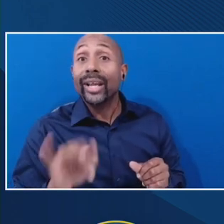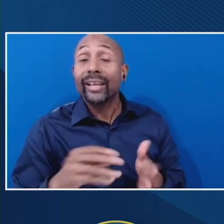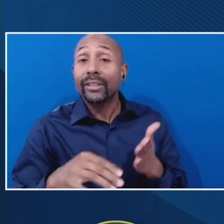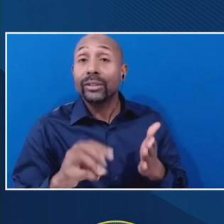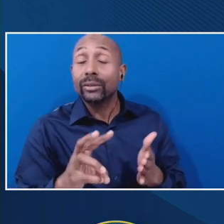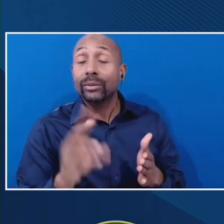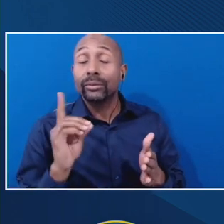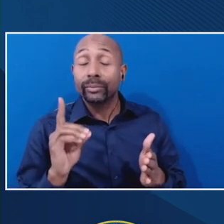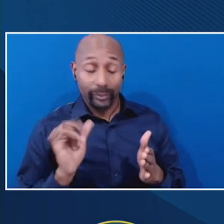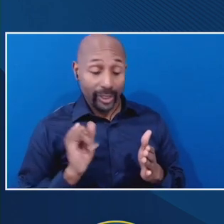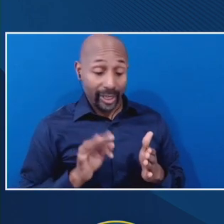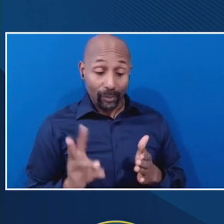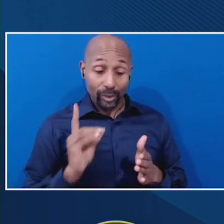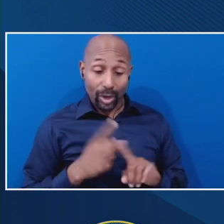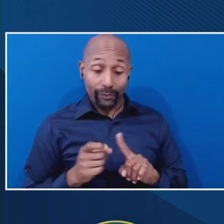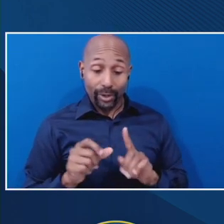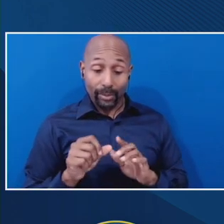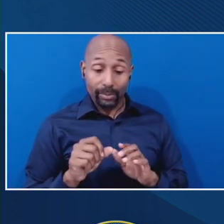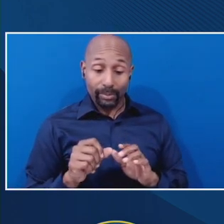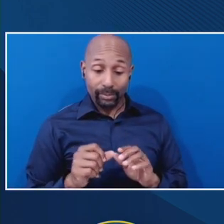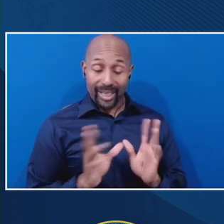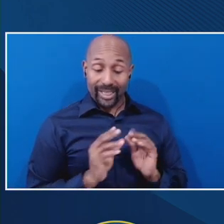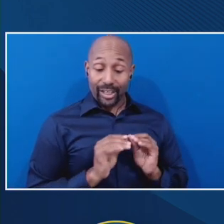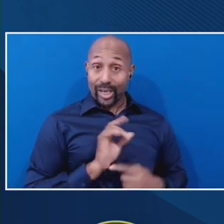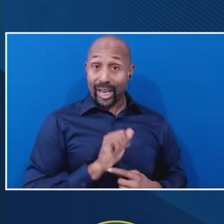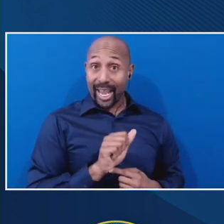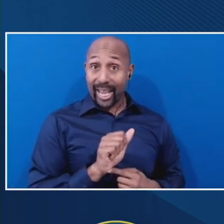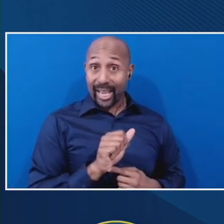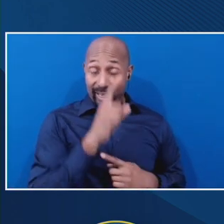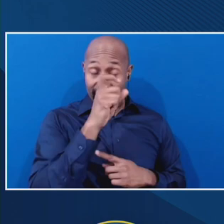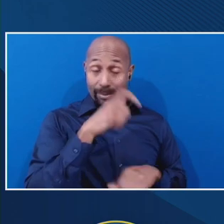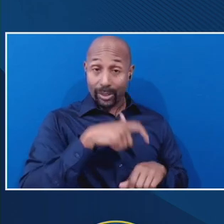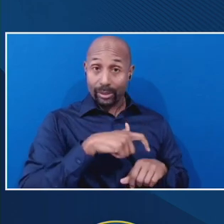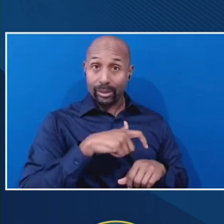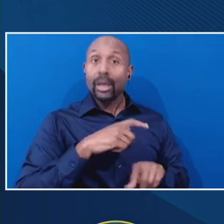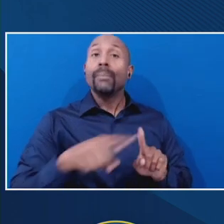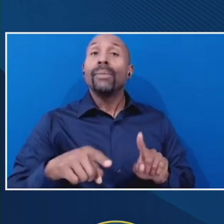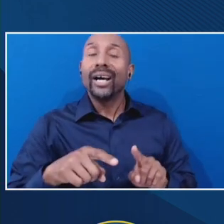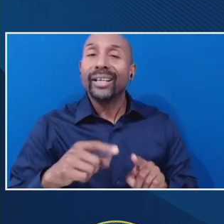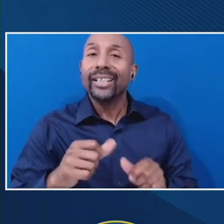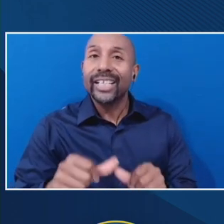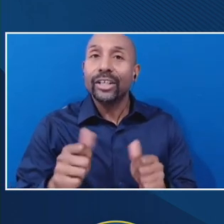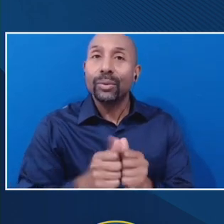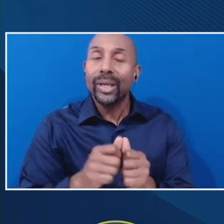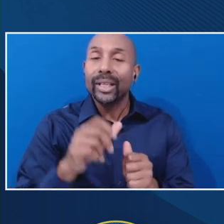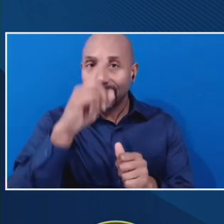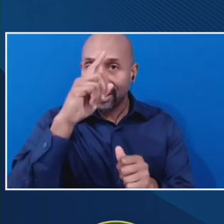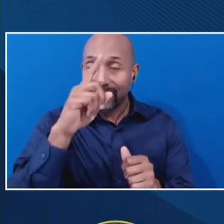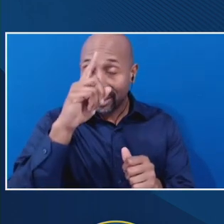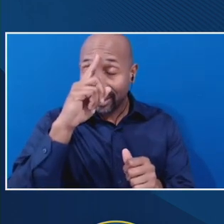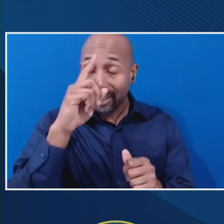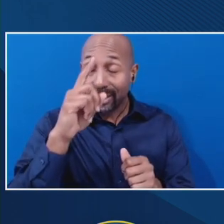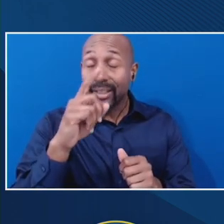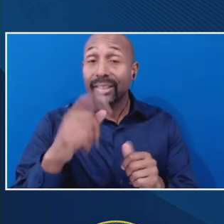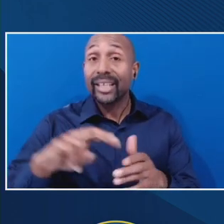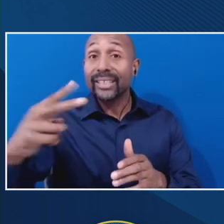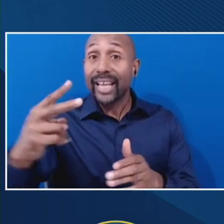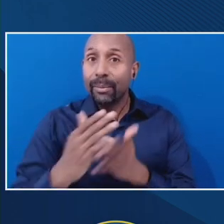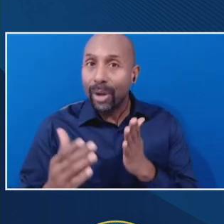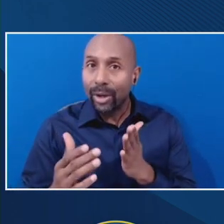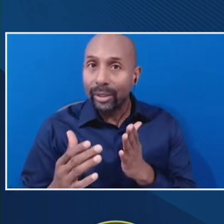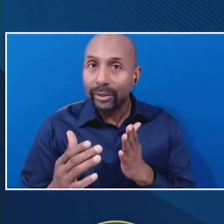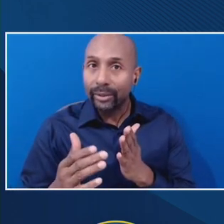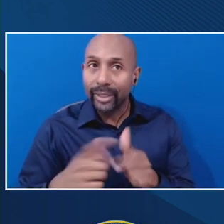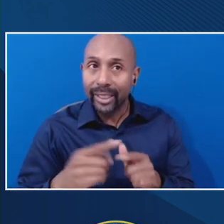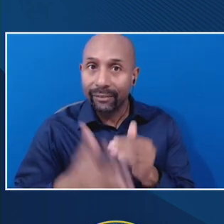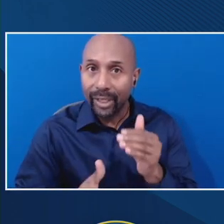A in summer term, but continues on in session B and begins and completes the enrollment. Prior to the exemption, campuses were